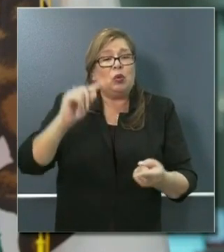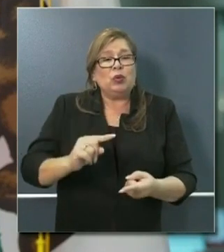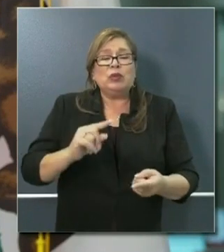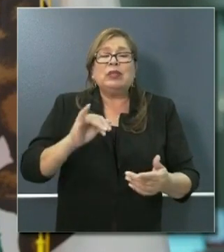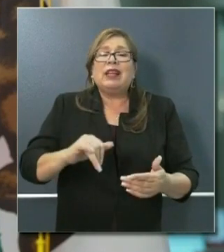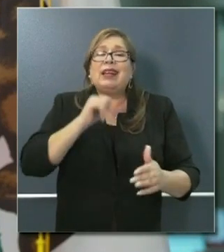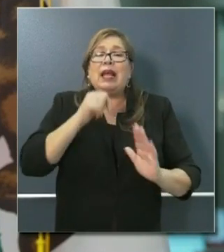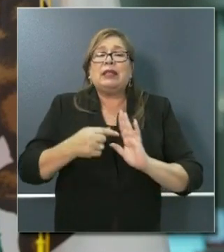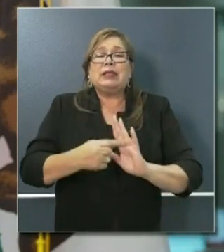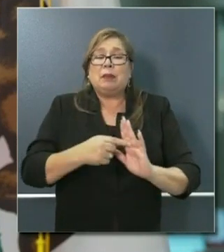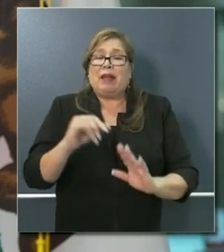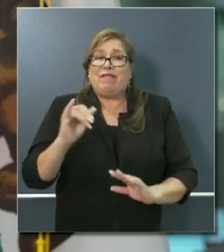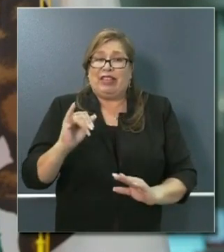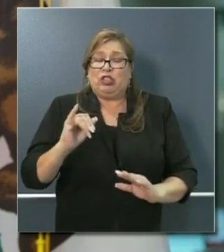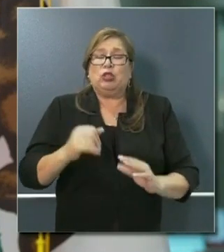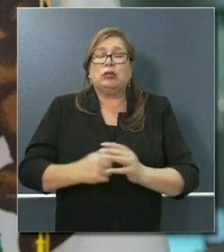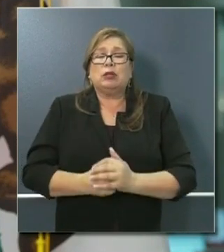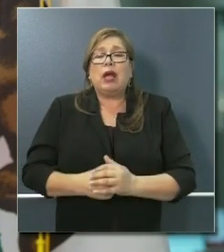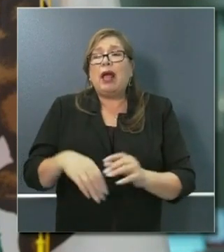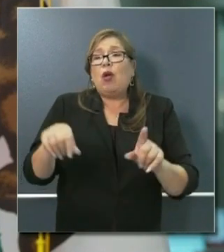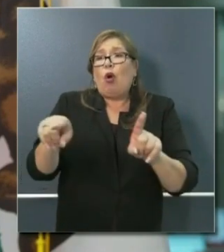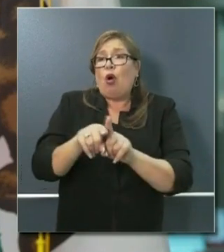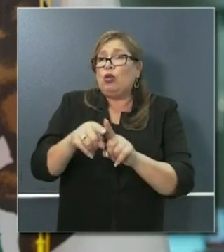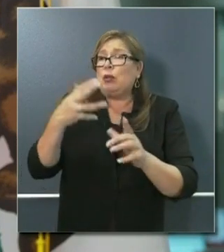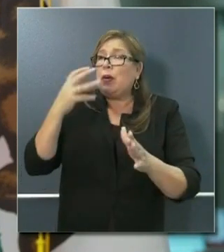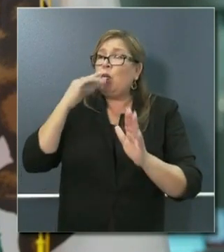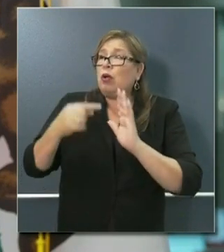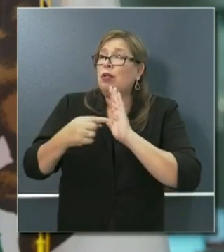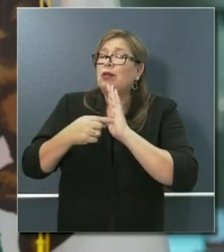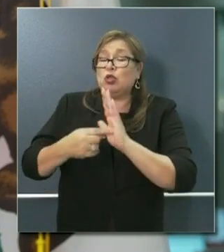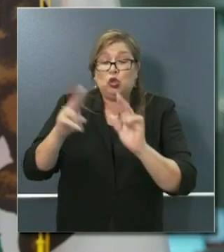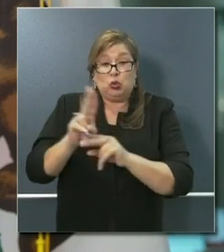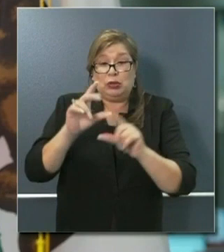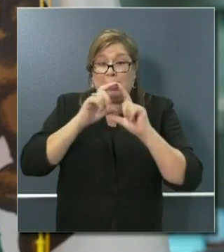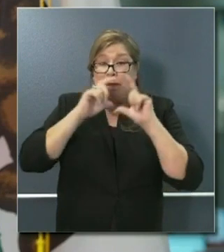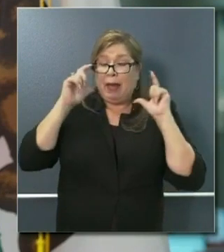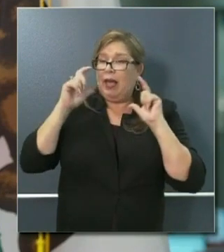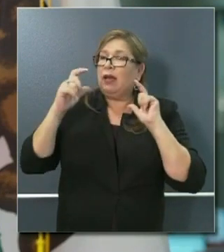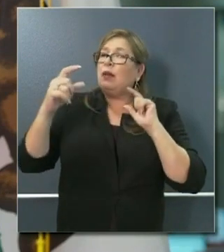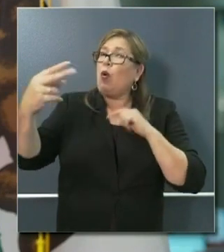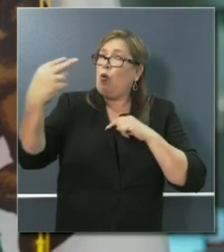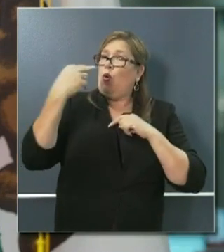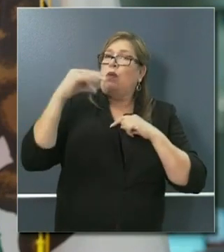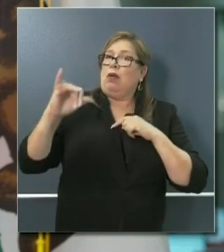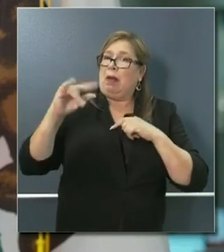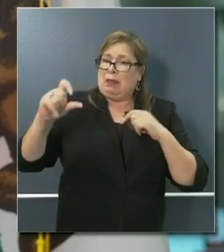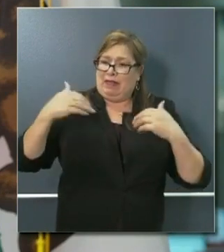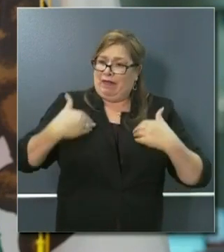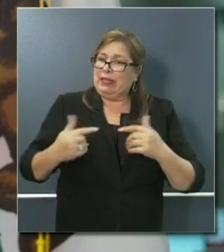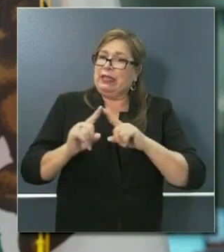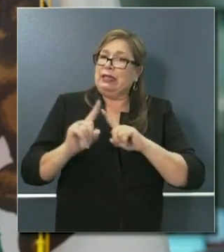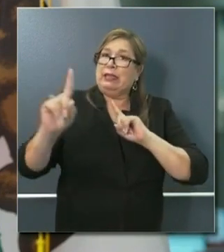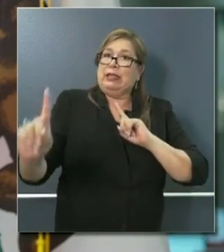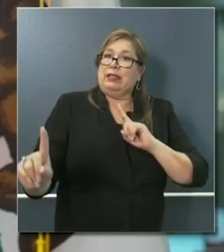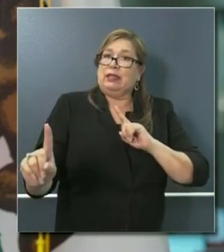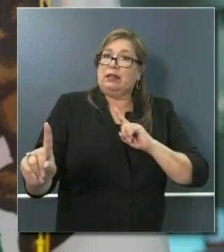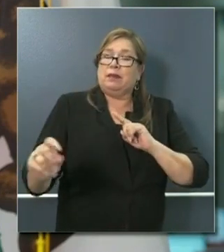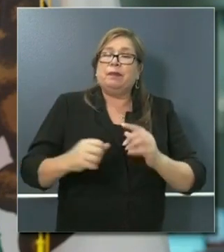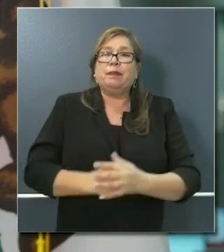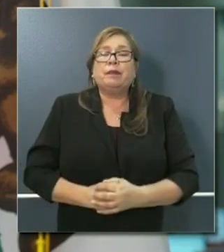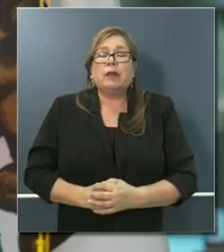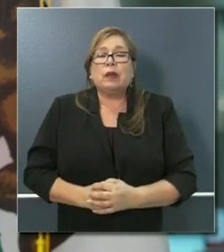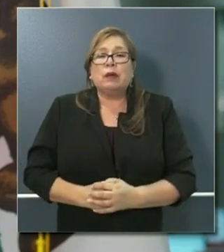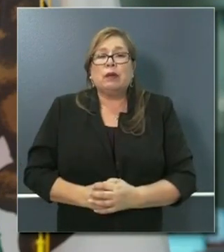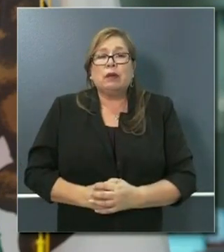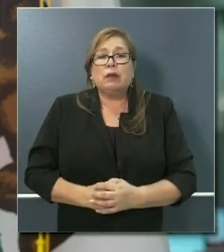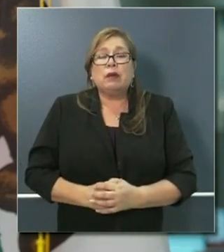INFECTIONS AND ALSO IT MIGHT SIGNAL TO OTHERS THAT YOU NEED TO KEEP A LITTLE BIT OF DISTANCE. THE DOCTOR ALSO NOTES THAT MASKS ARE NOT